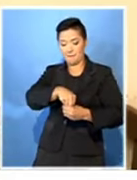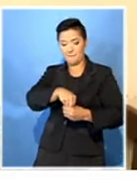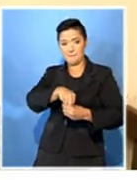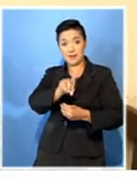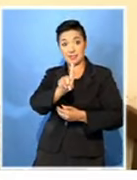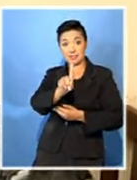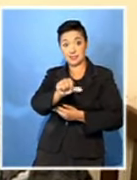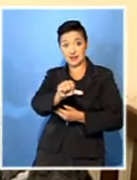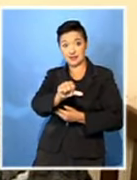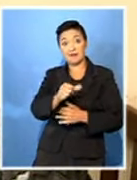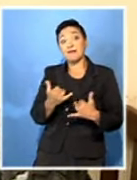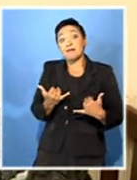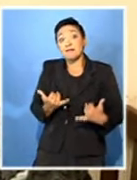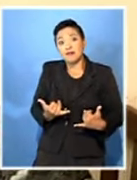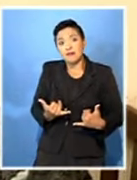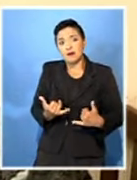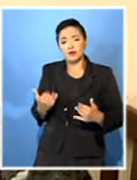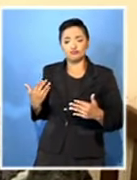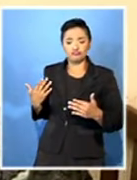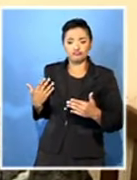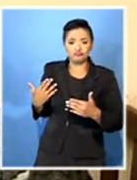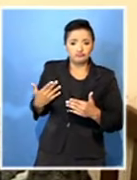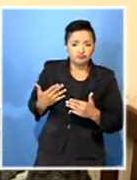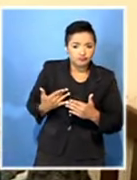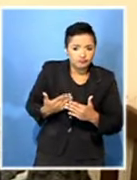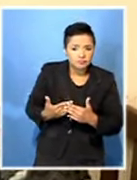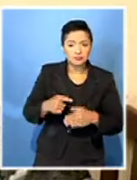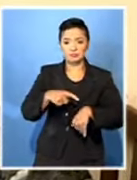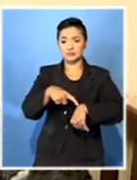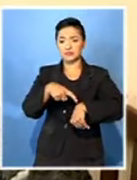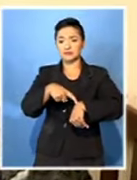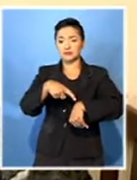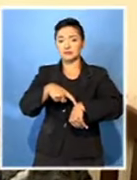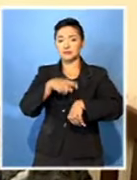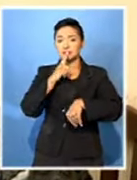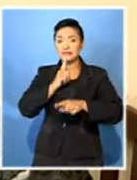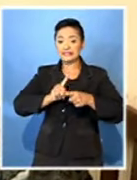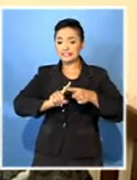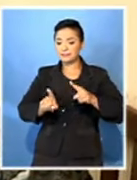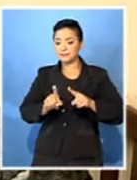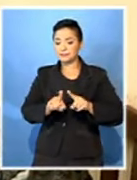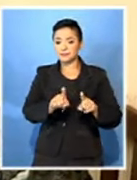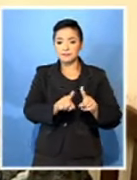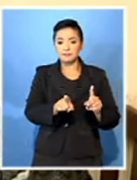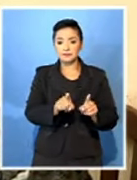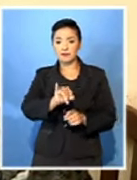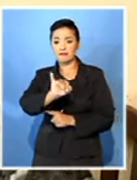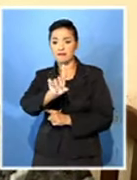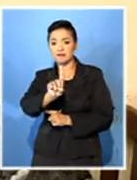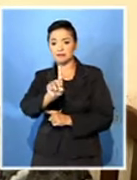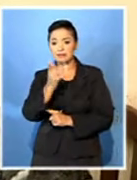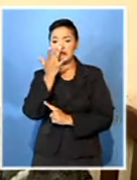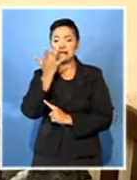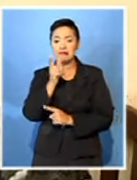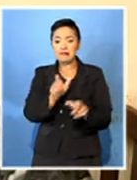And over time, there's been a tendency that several of the ex-ID people in the DA